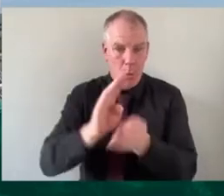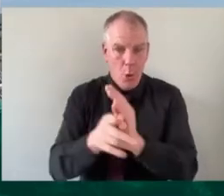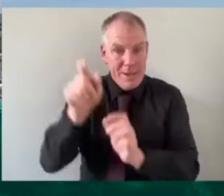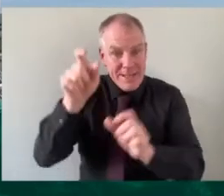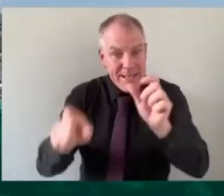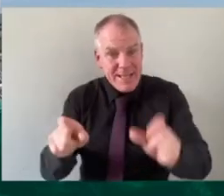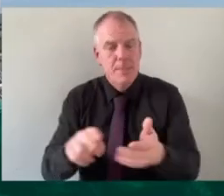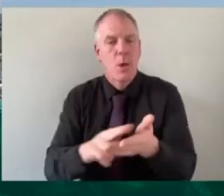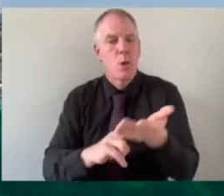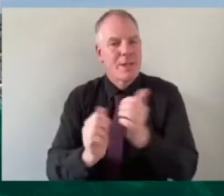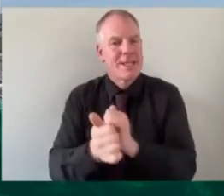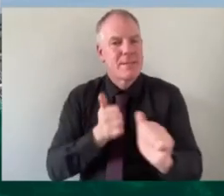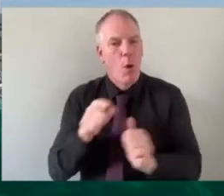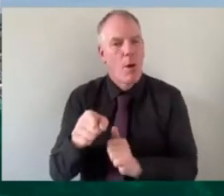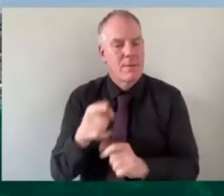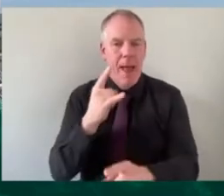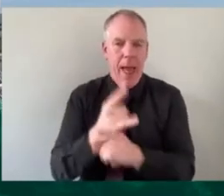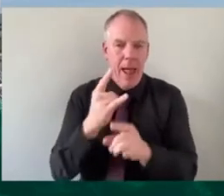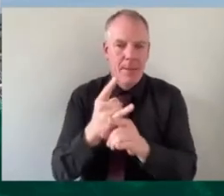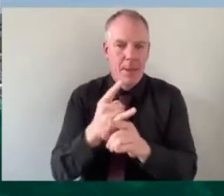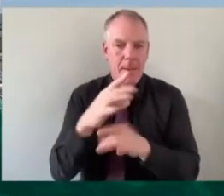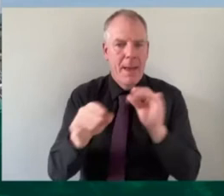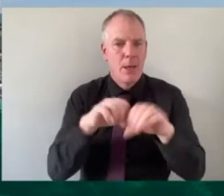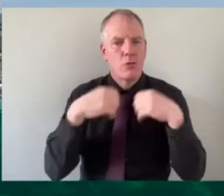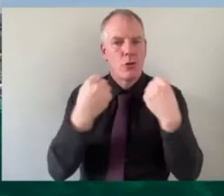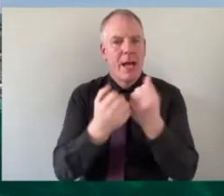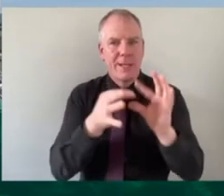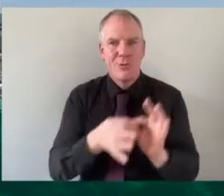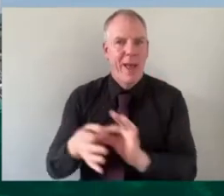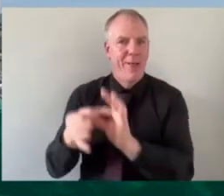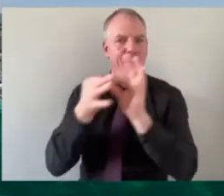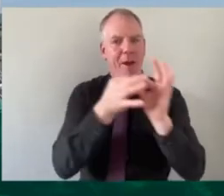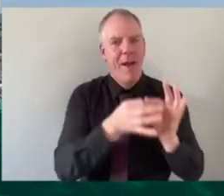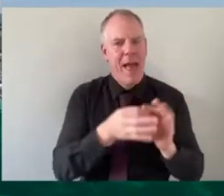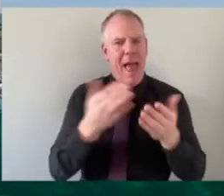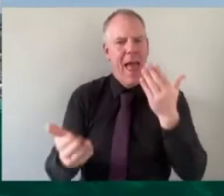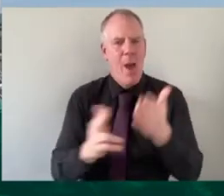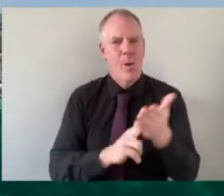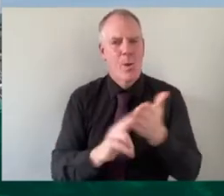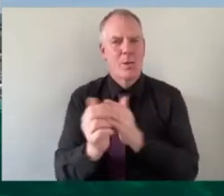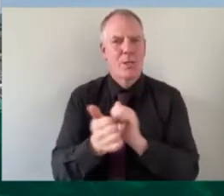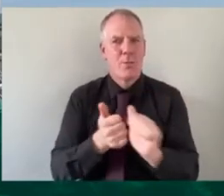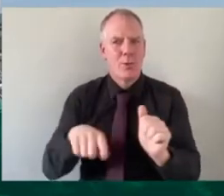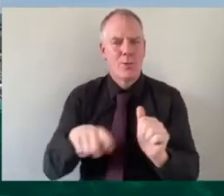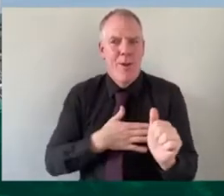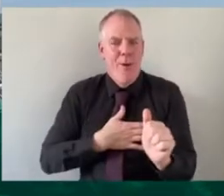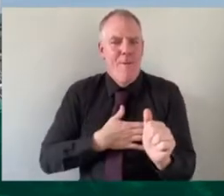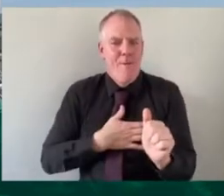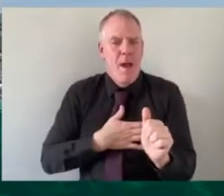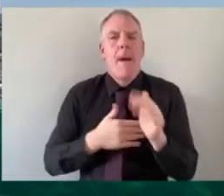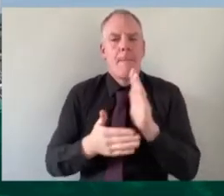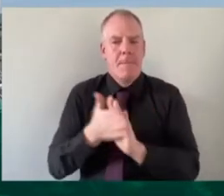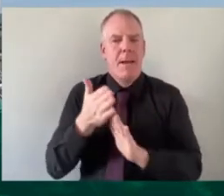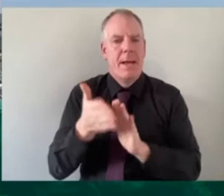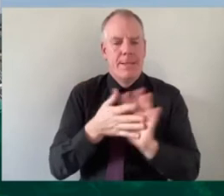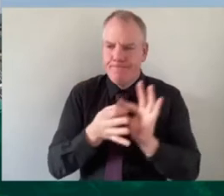they build them to help reconcile our society that's the key how do we use the sport that we all love so well they actually build a much